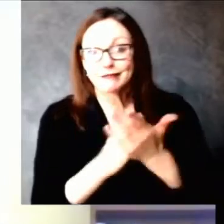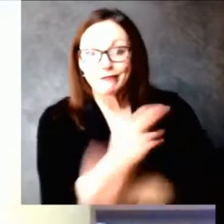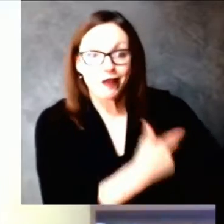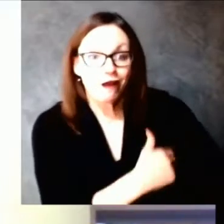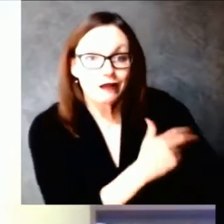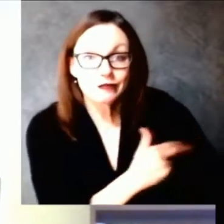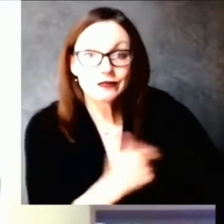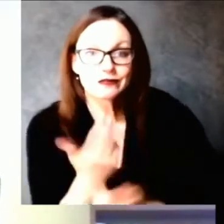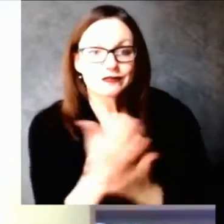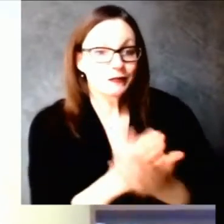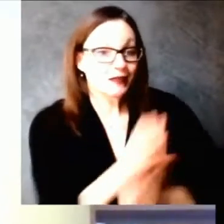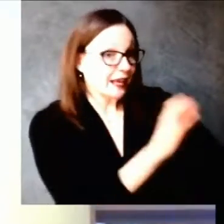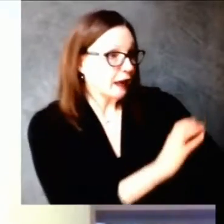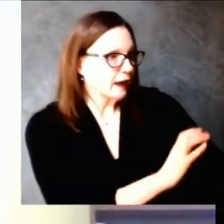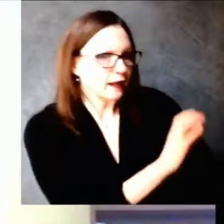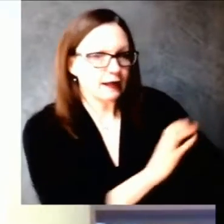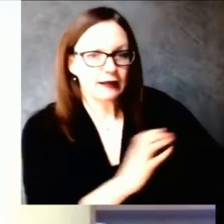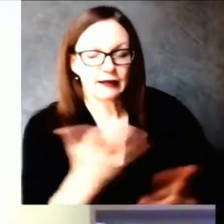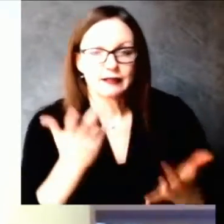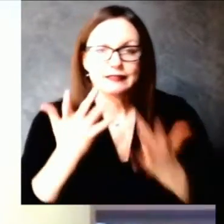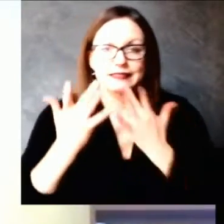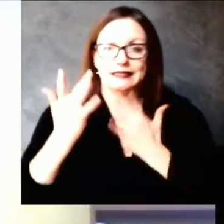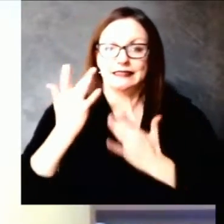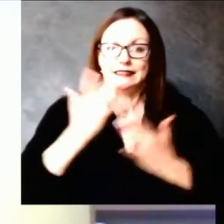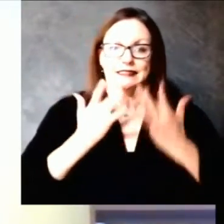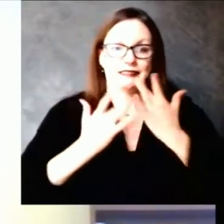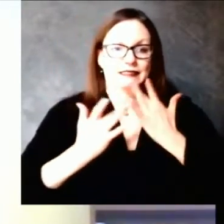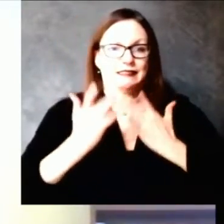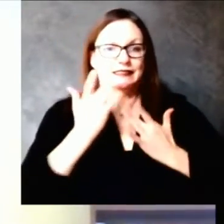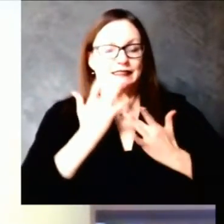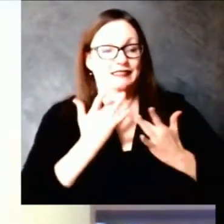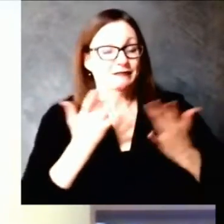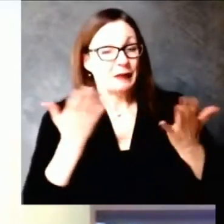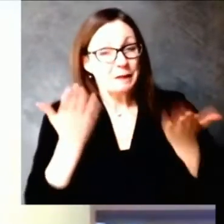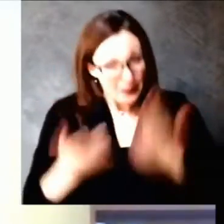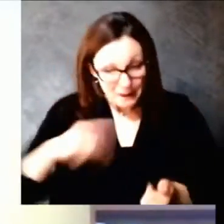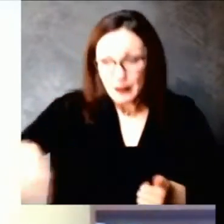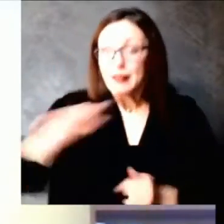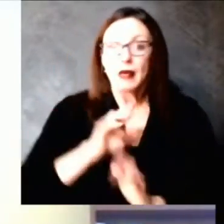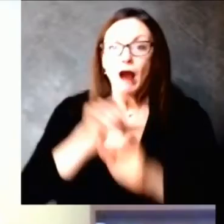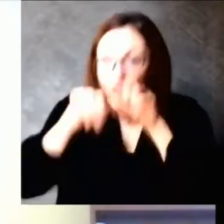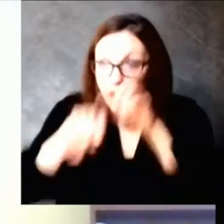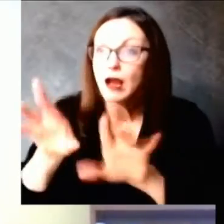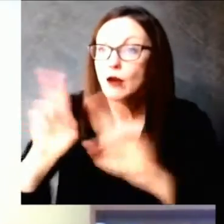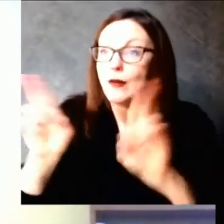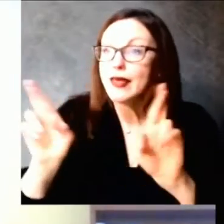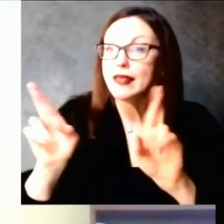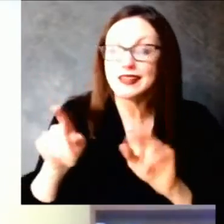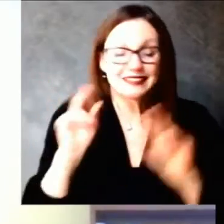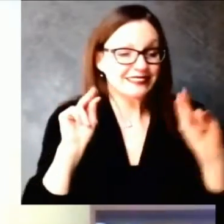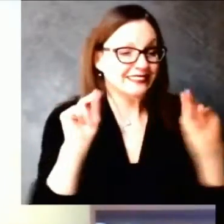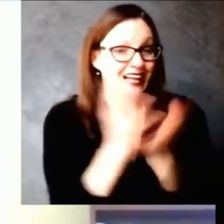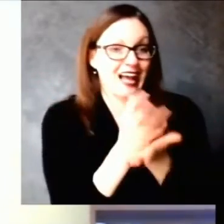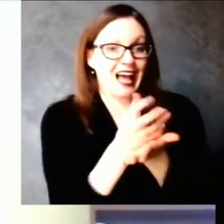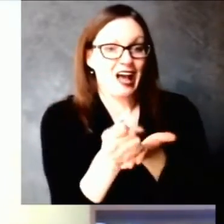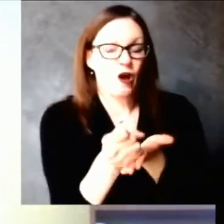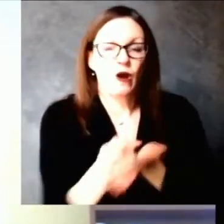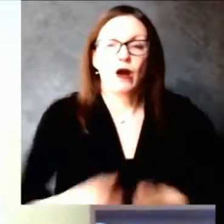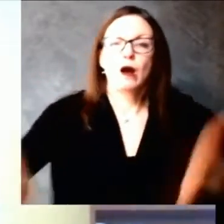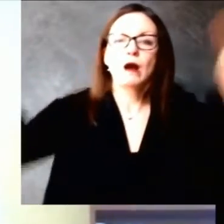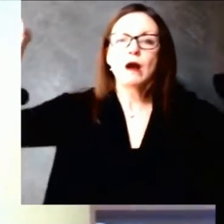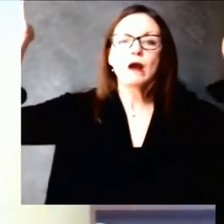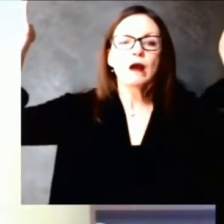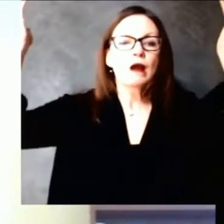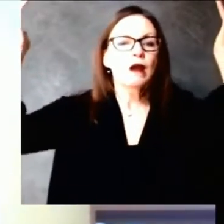a small pharmacy, a local health department. But that's what every one of our vaccinators is really dealing with. I think,